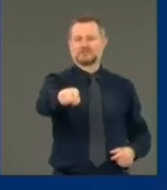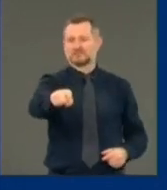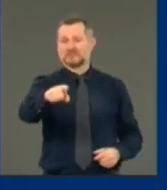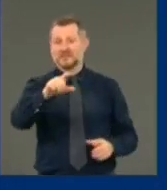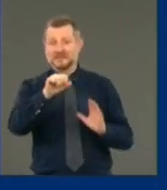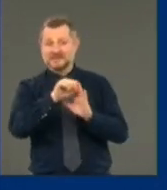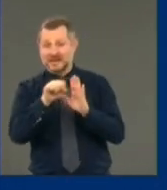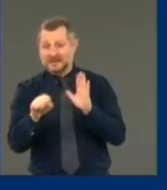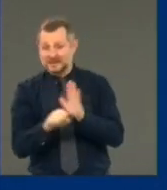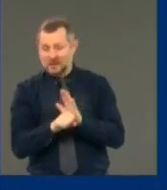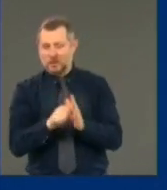It's not an option.